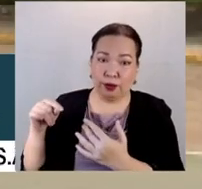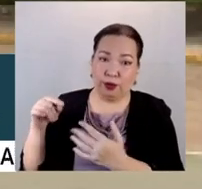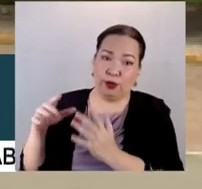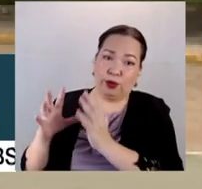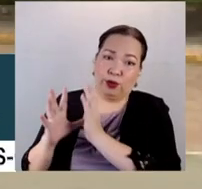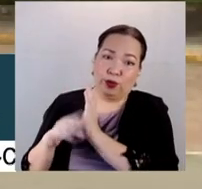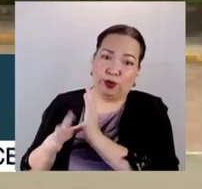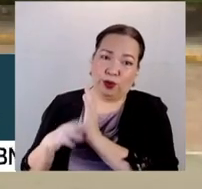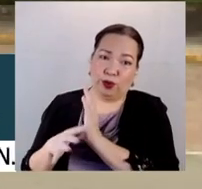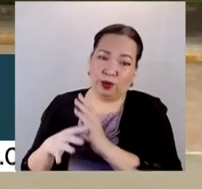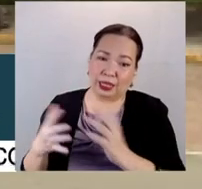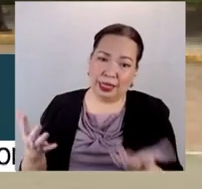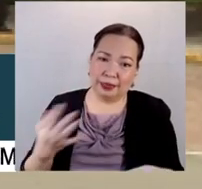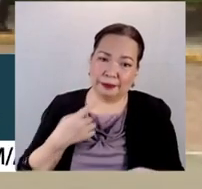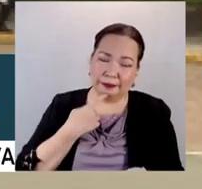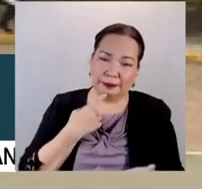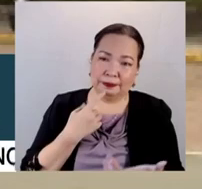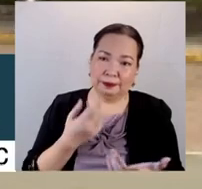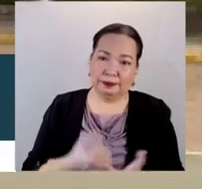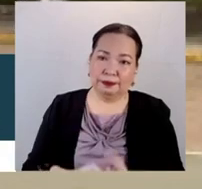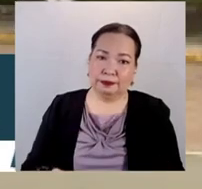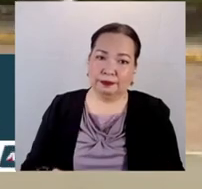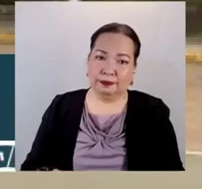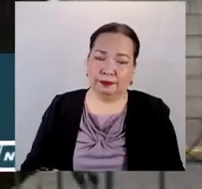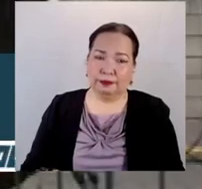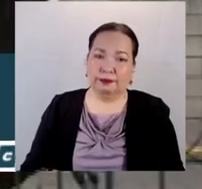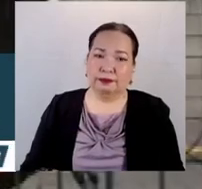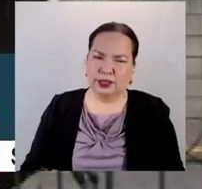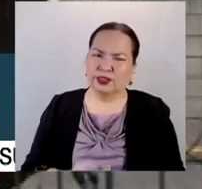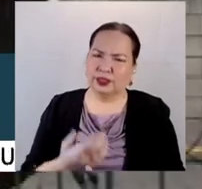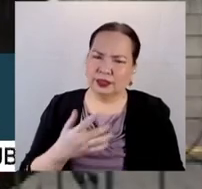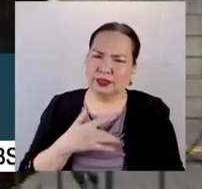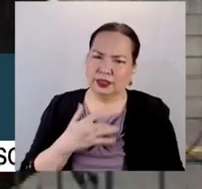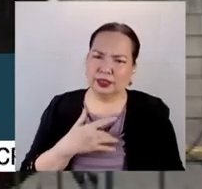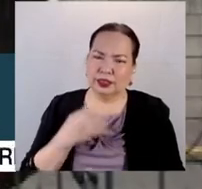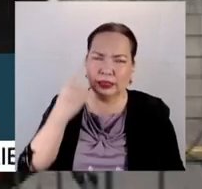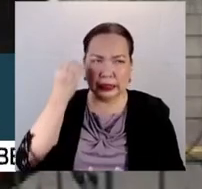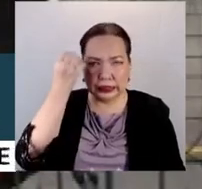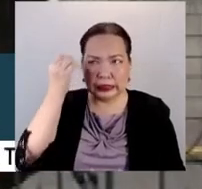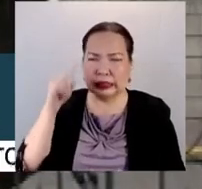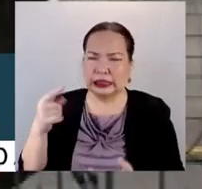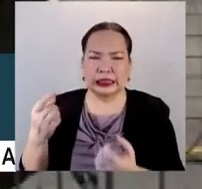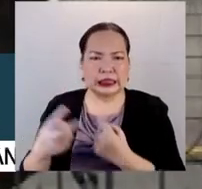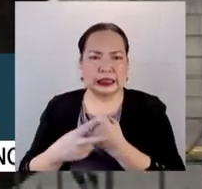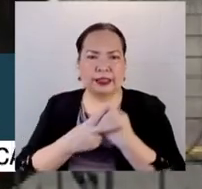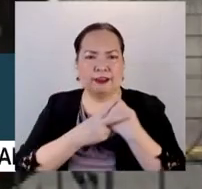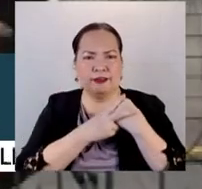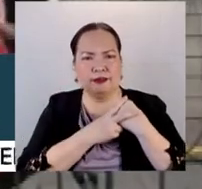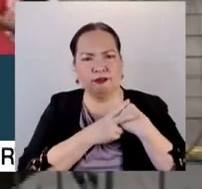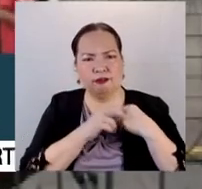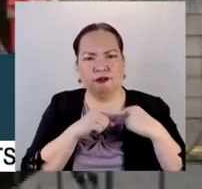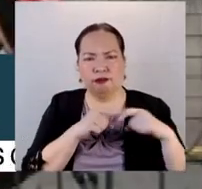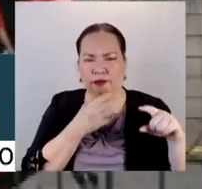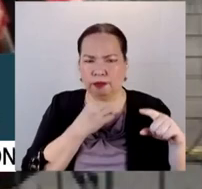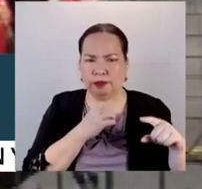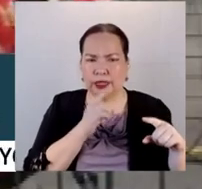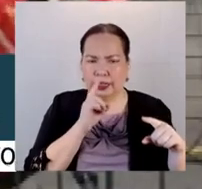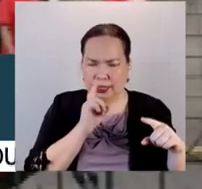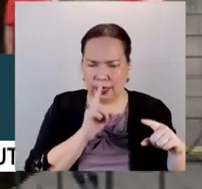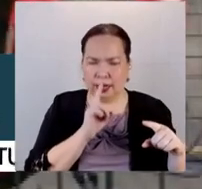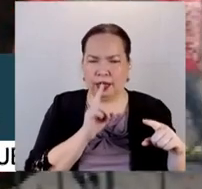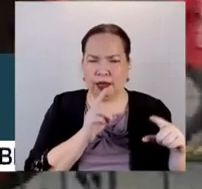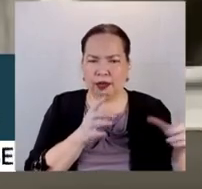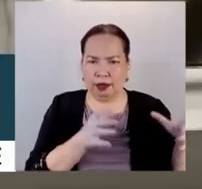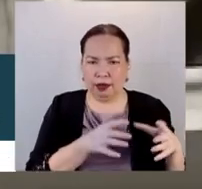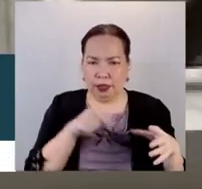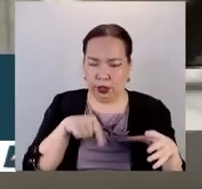Comelec space, the Comelec office. So maybe pinag-isipan na po namin dati pa yun, baka naman pa pwede ma-push under